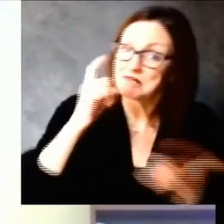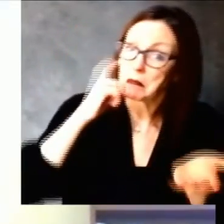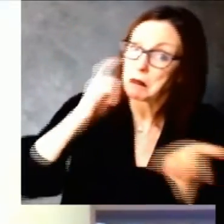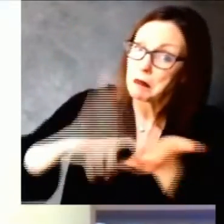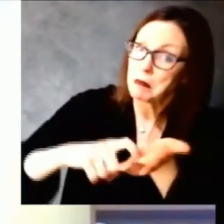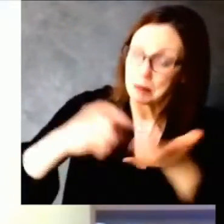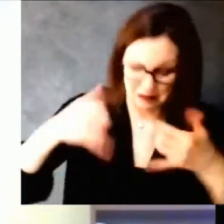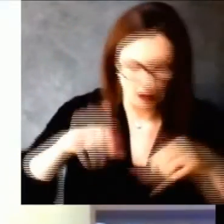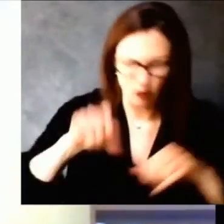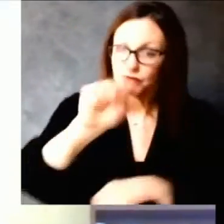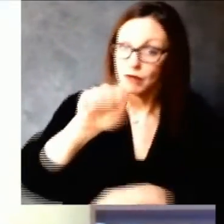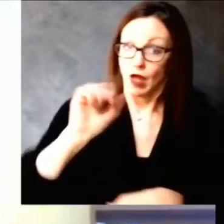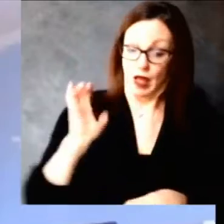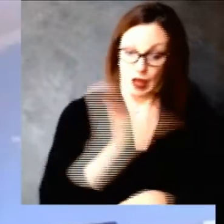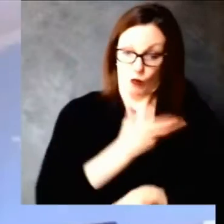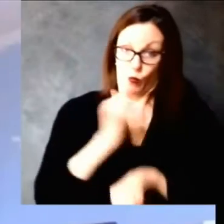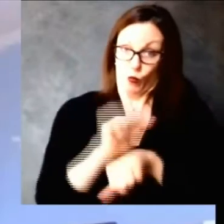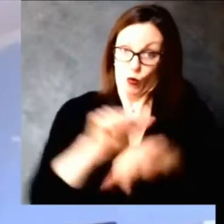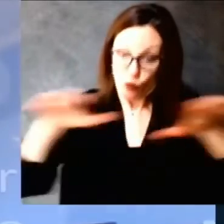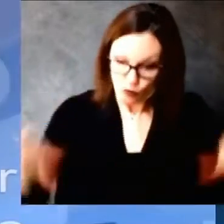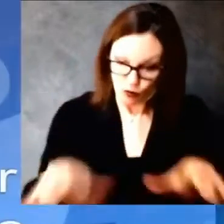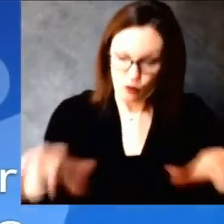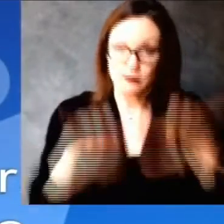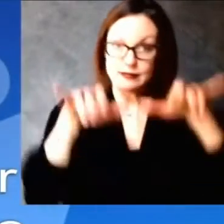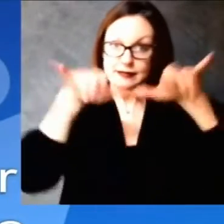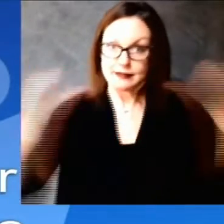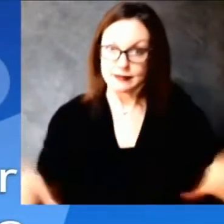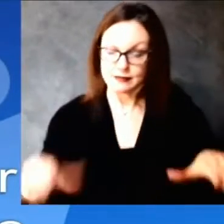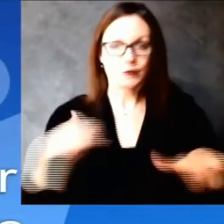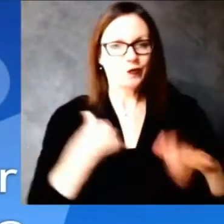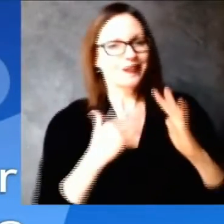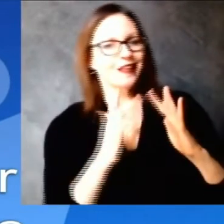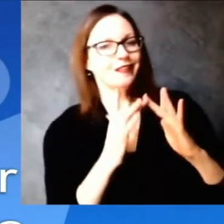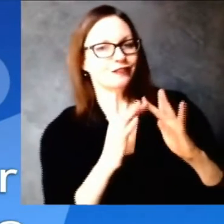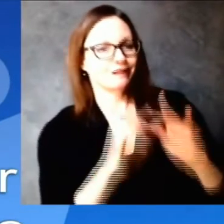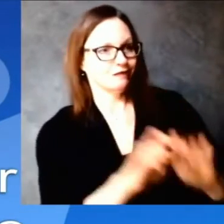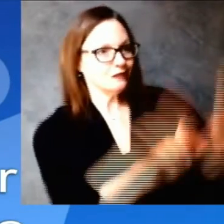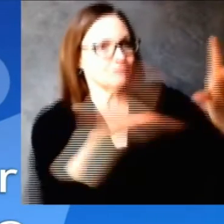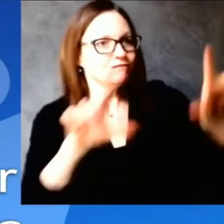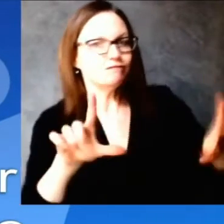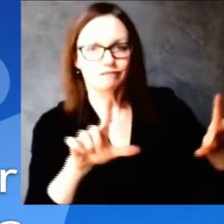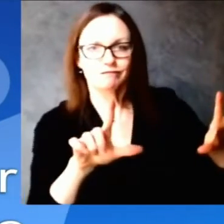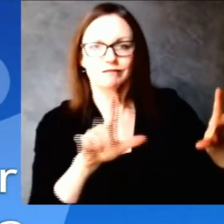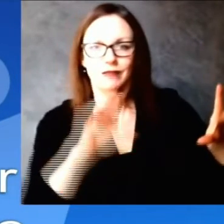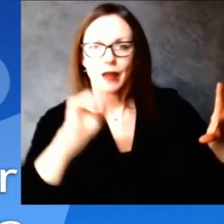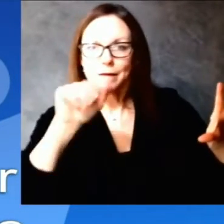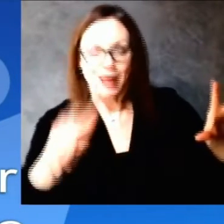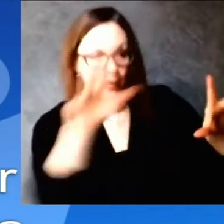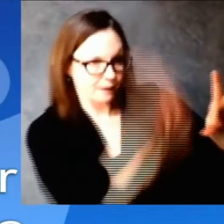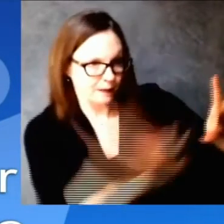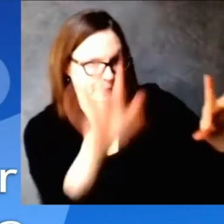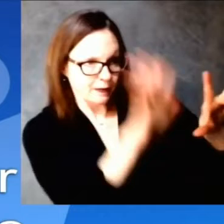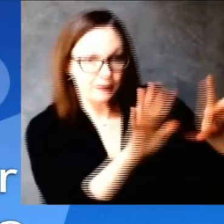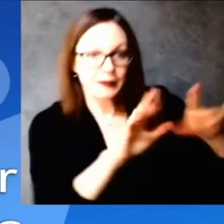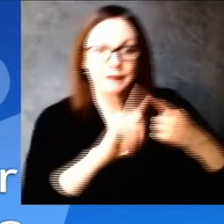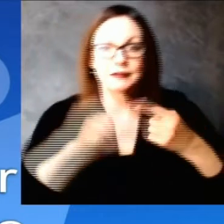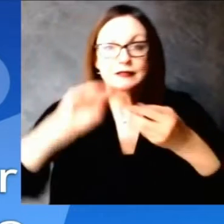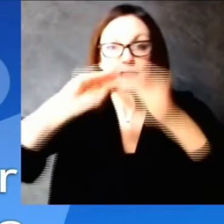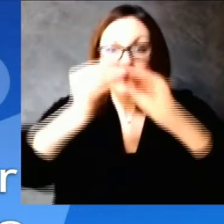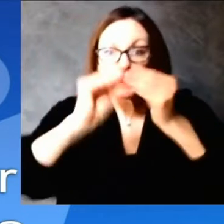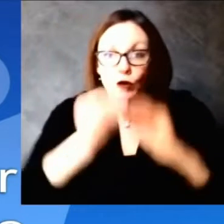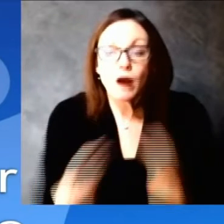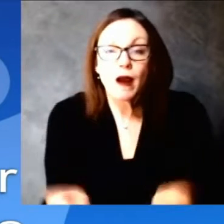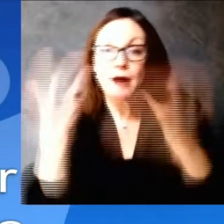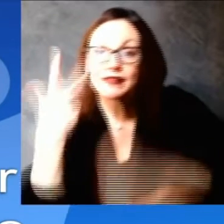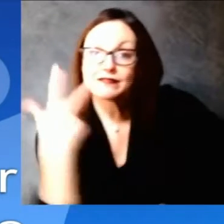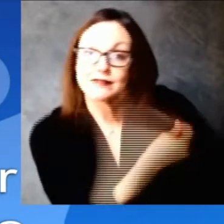in addition to that yeah i think just to note that the wisconsin immunization registry is a very dynamic tool and that it has